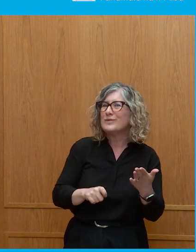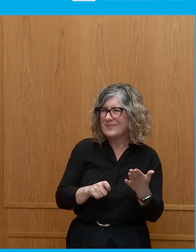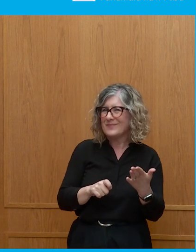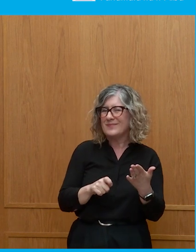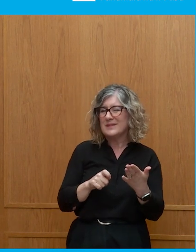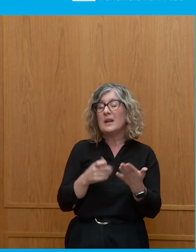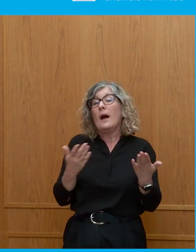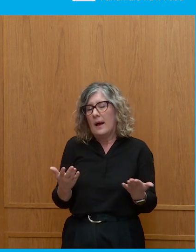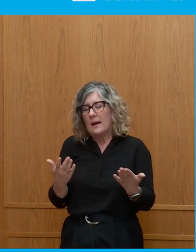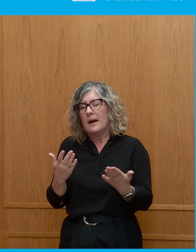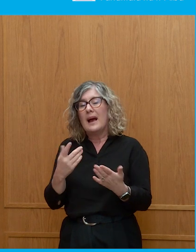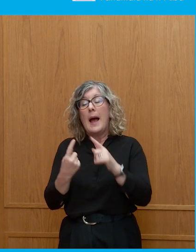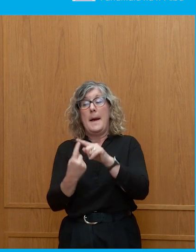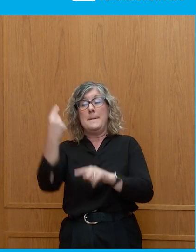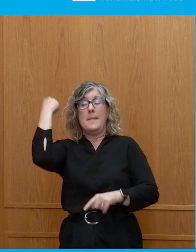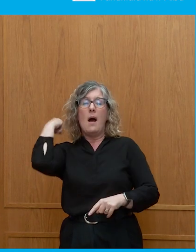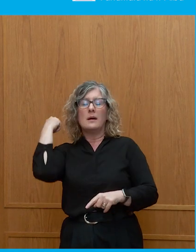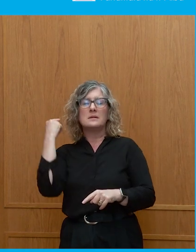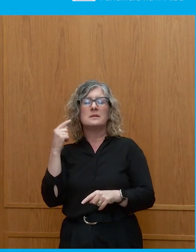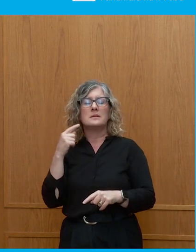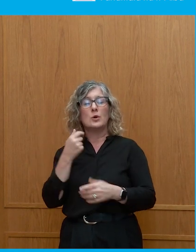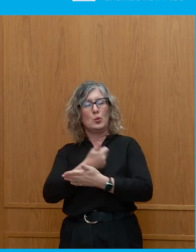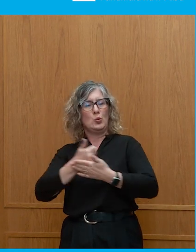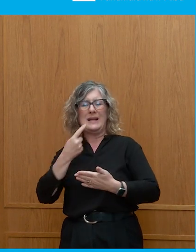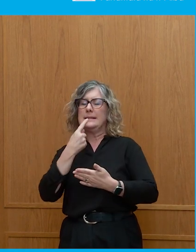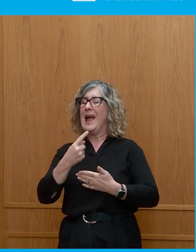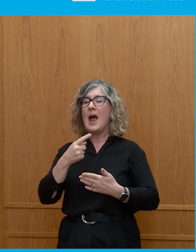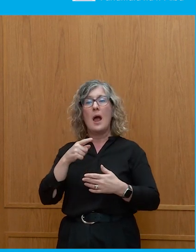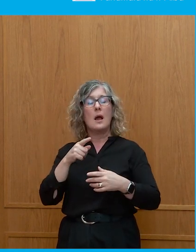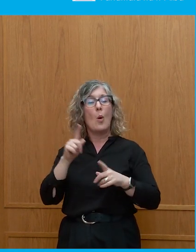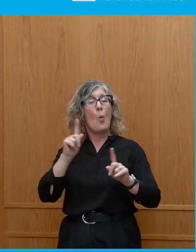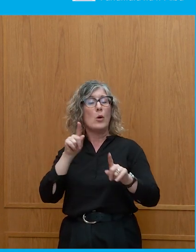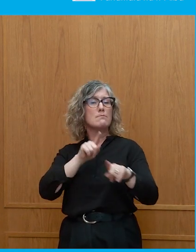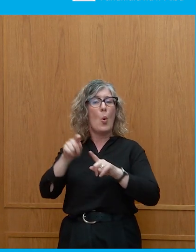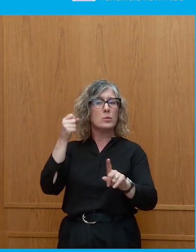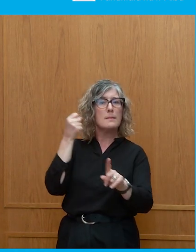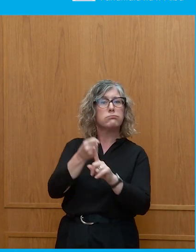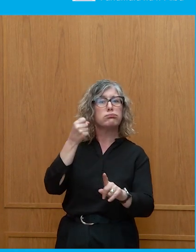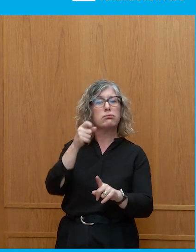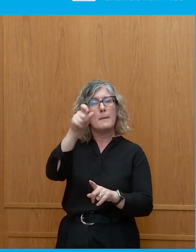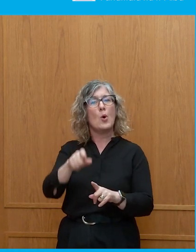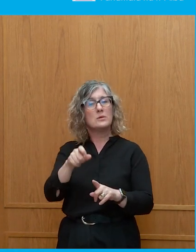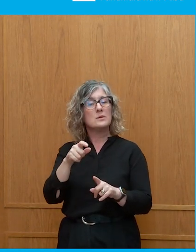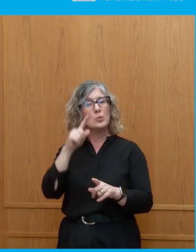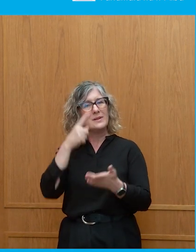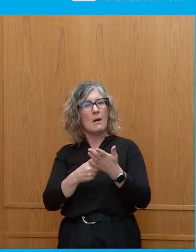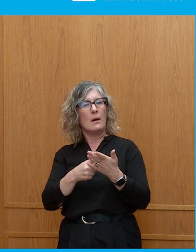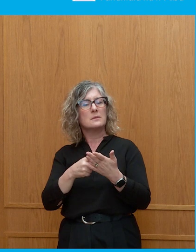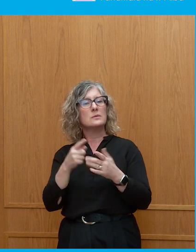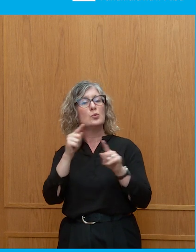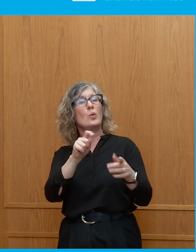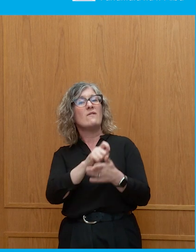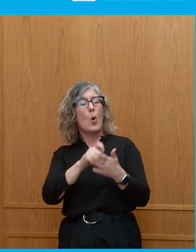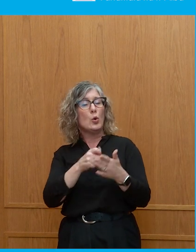I mean, it's always been said in the past, just finding that the biggest indicator of voting is whether you've voted before. So once you do it once, kind of, it